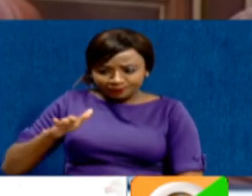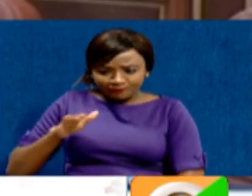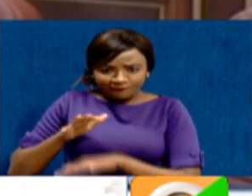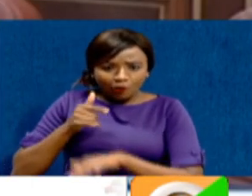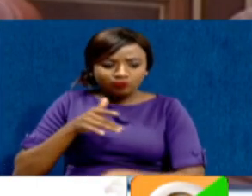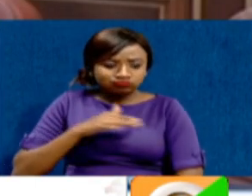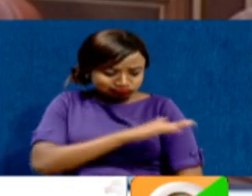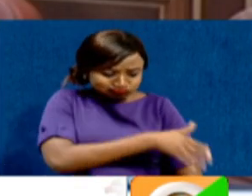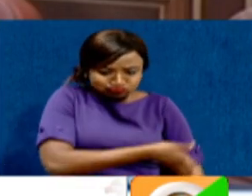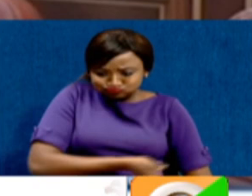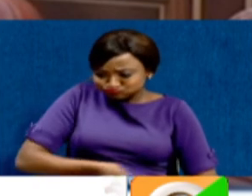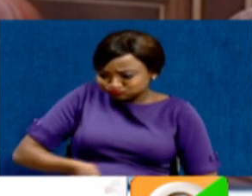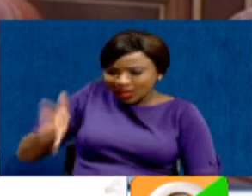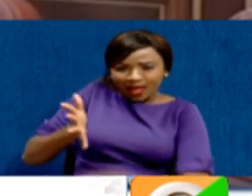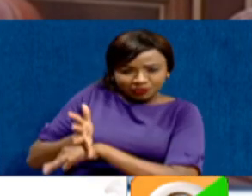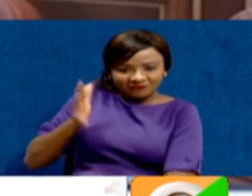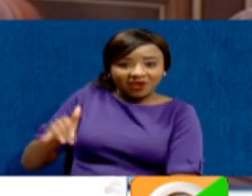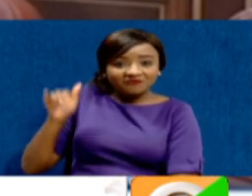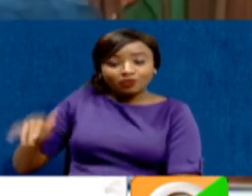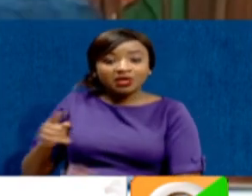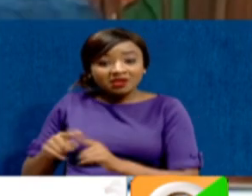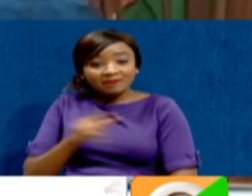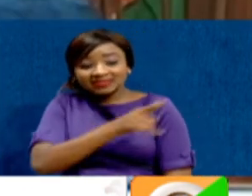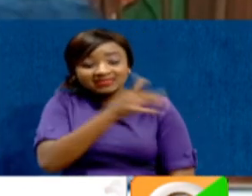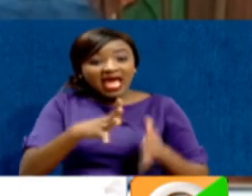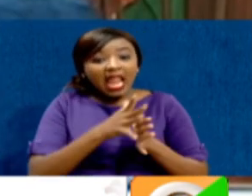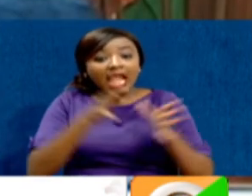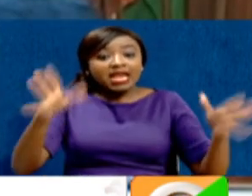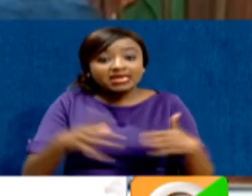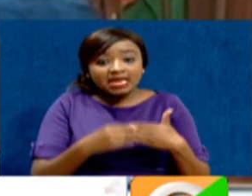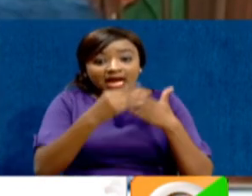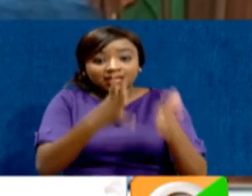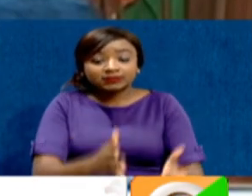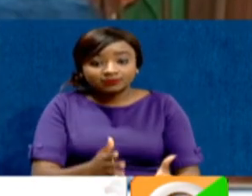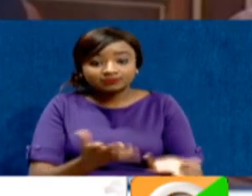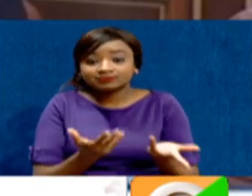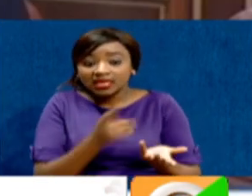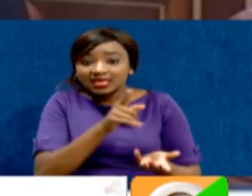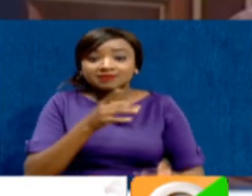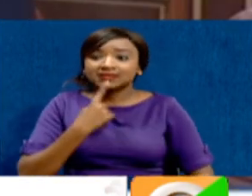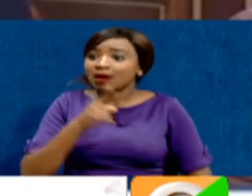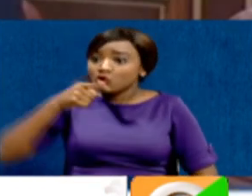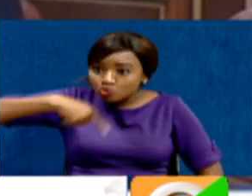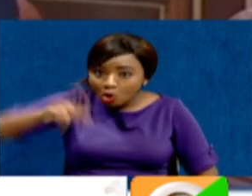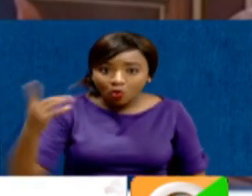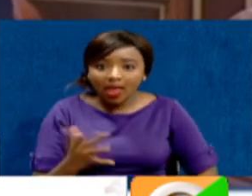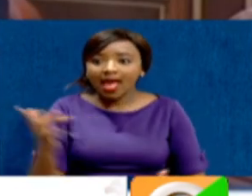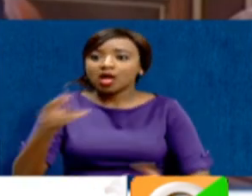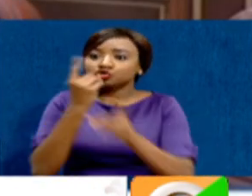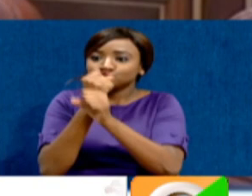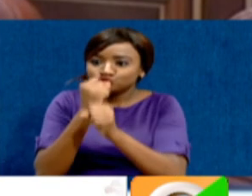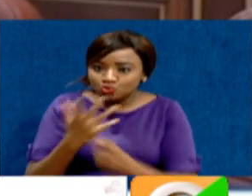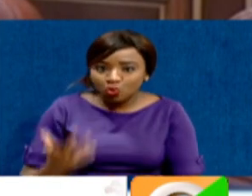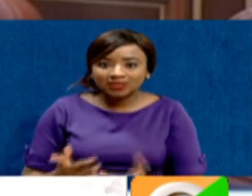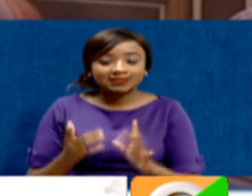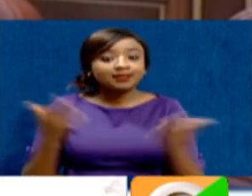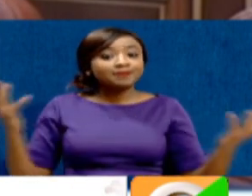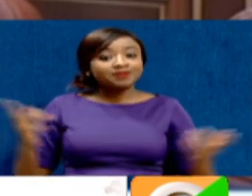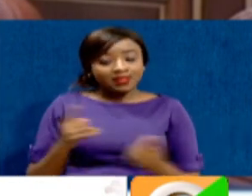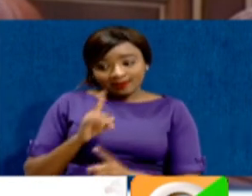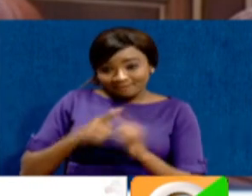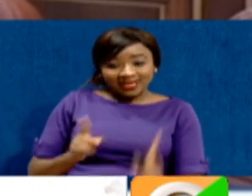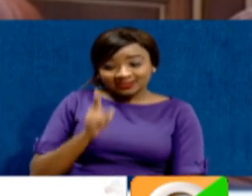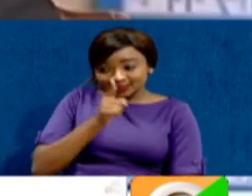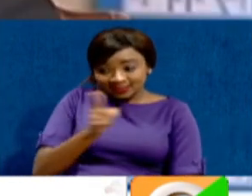the things that the leader of majority was telling him. Where he should go, what he should do. Until the three senators are here, no